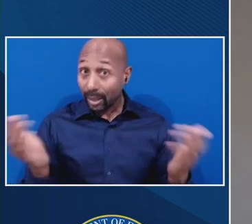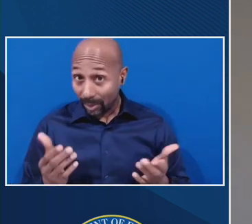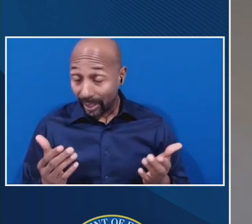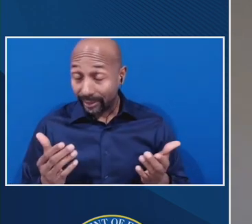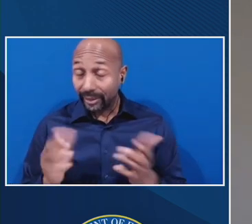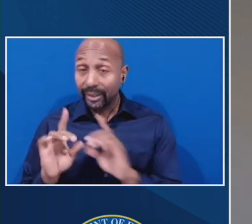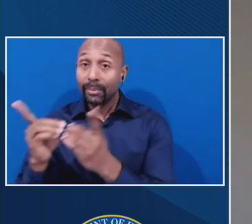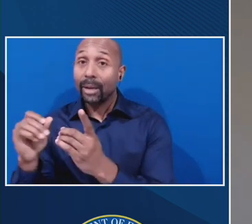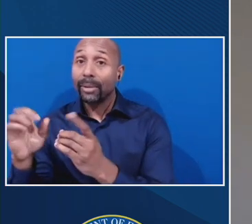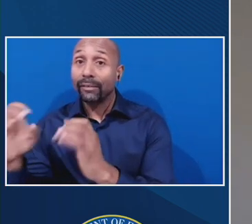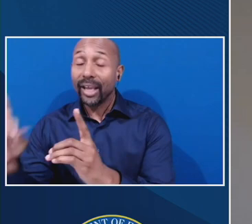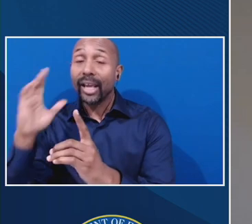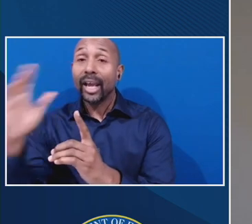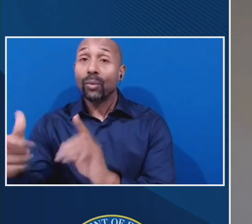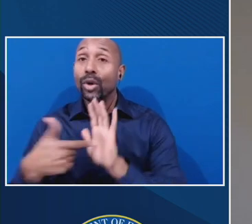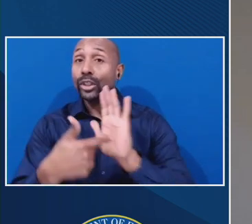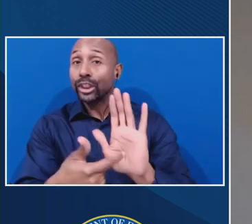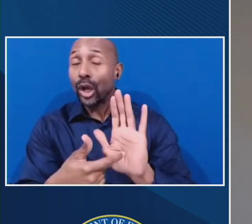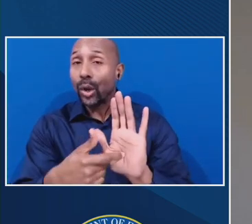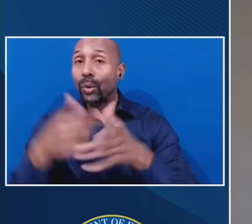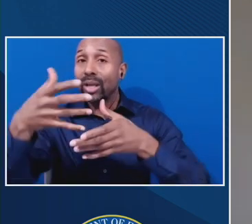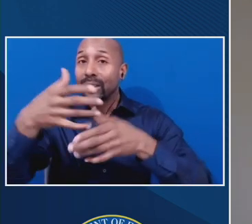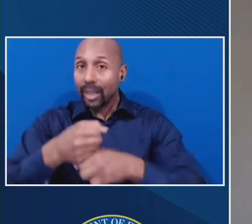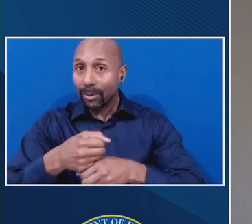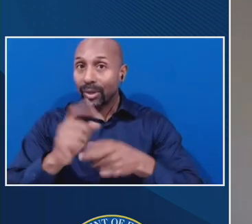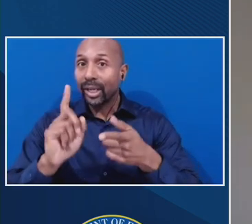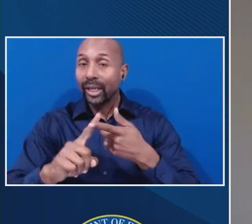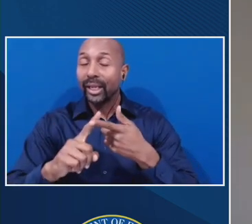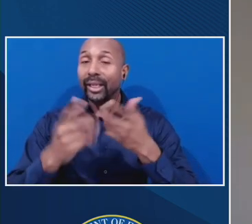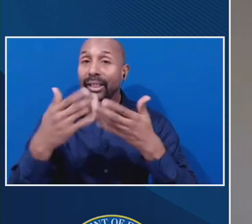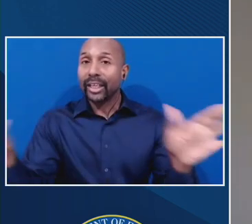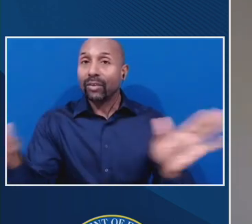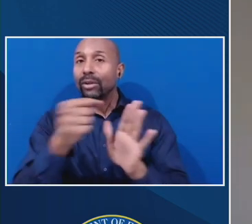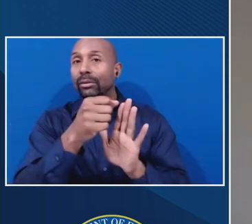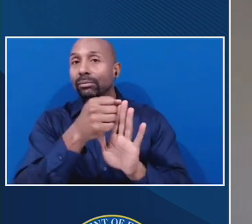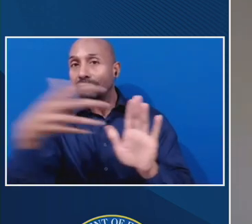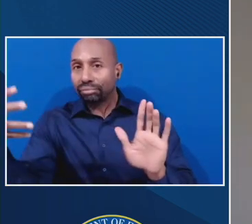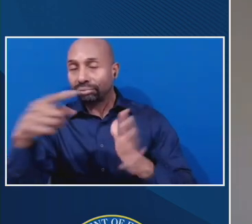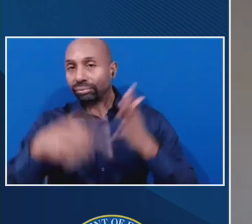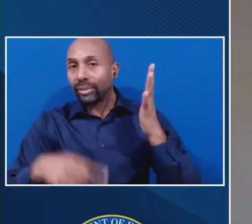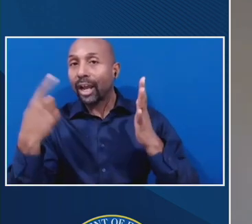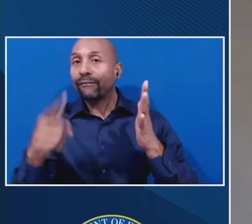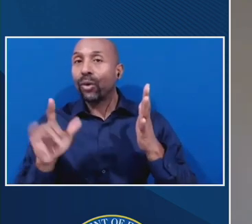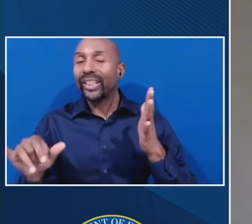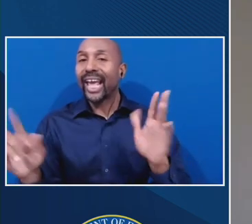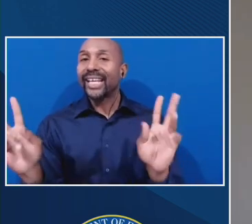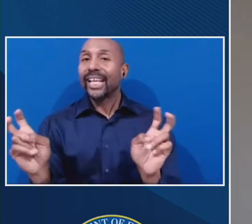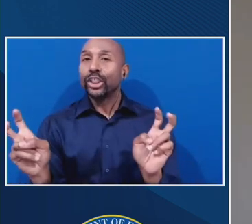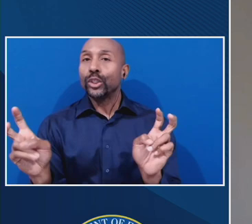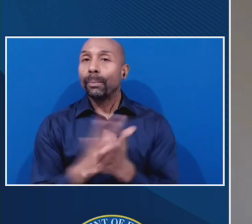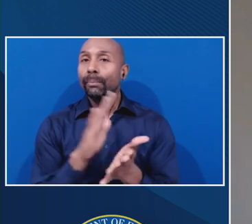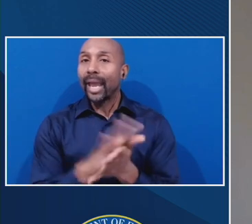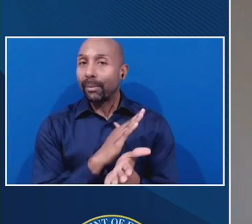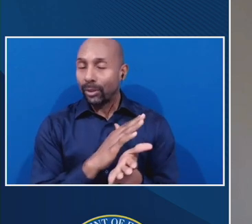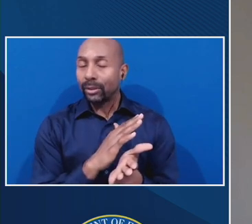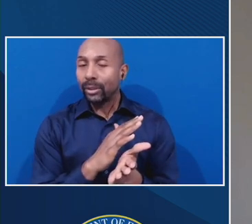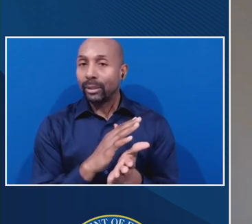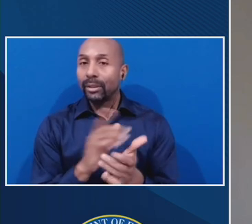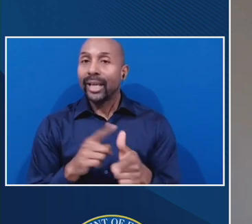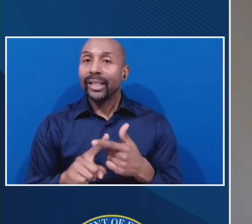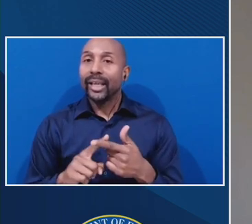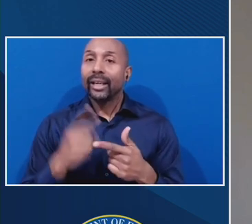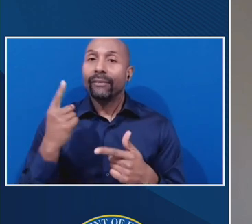the summary and overview of the issue paper. Okay. And for R2-T4,